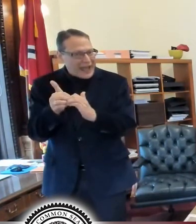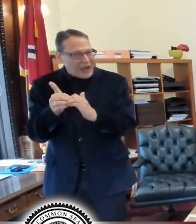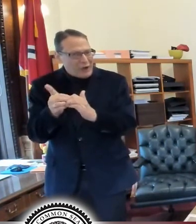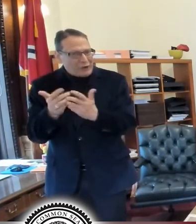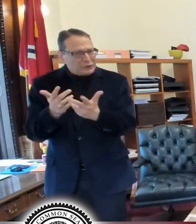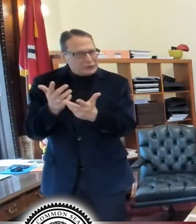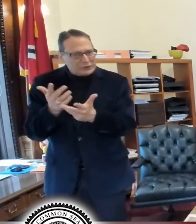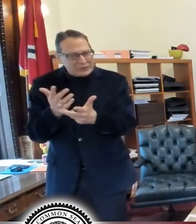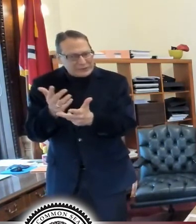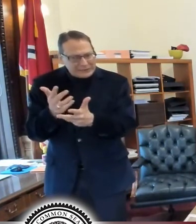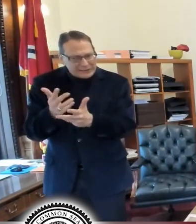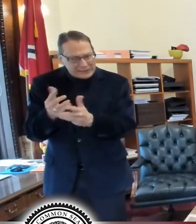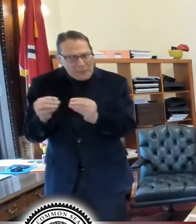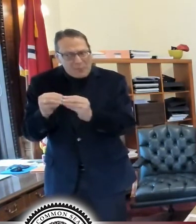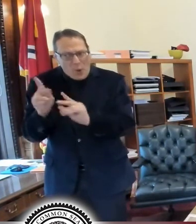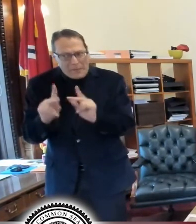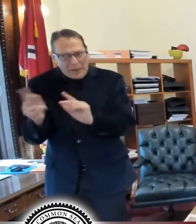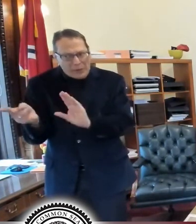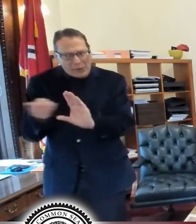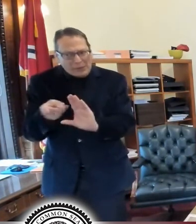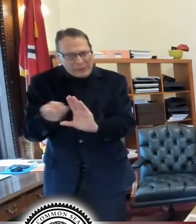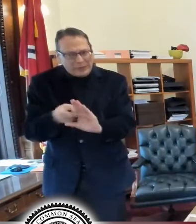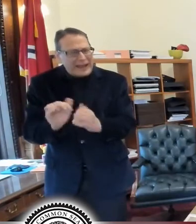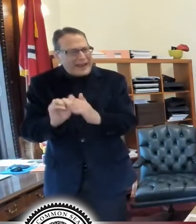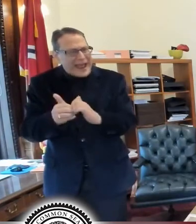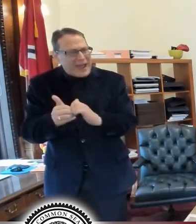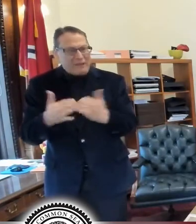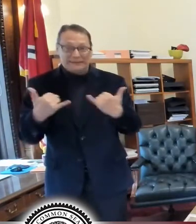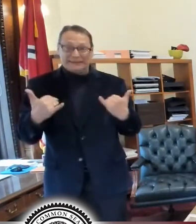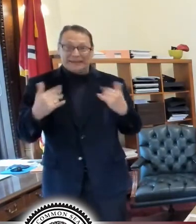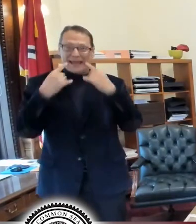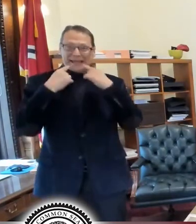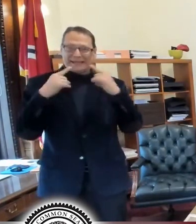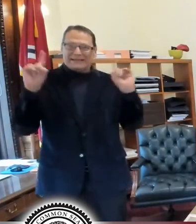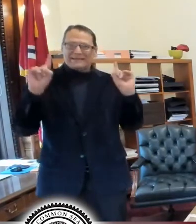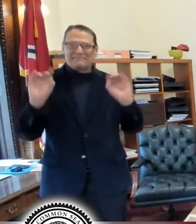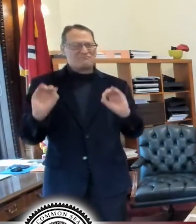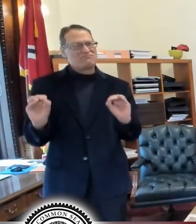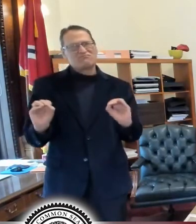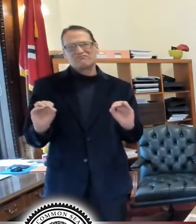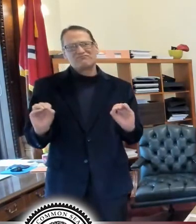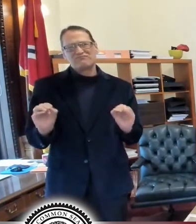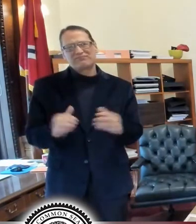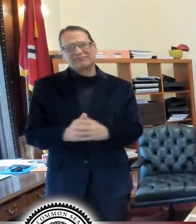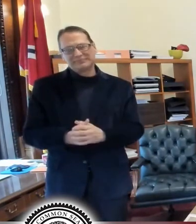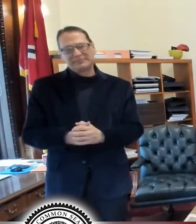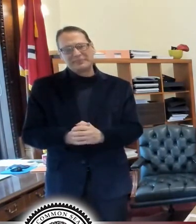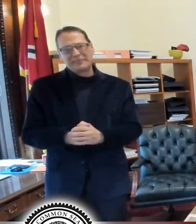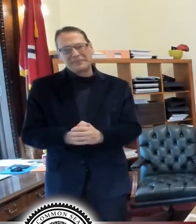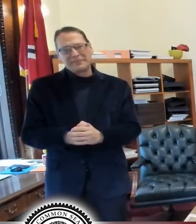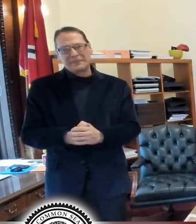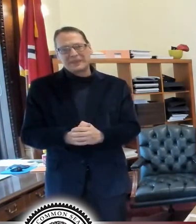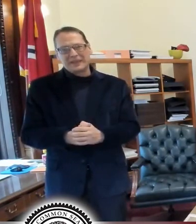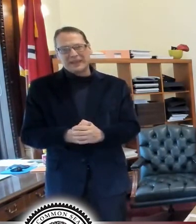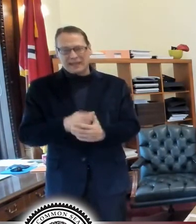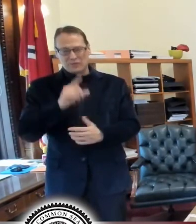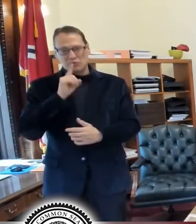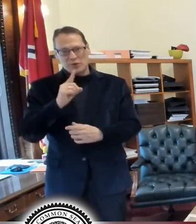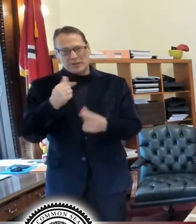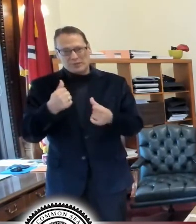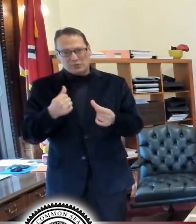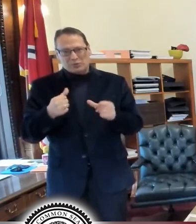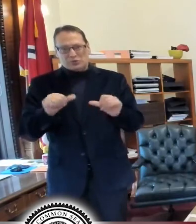some capacity. There aren't any announcements today. And, uh, we are really trying very hard